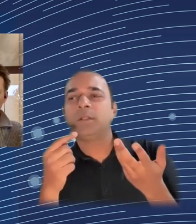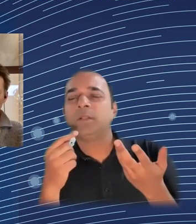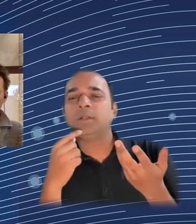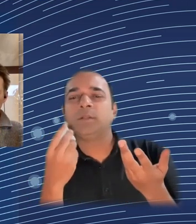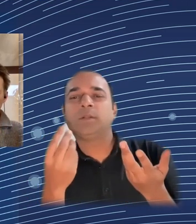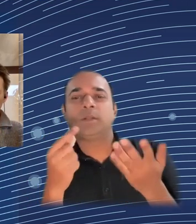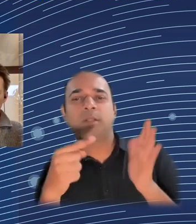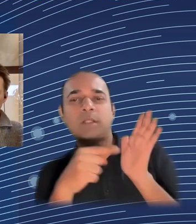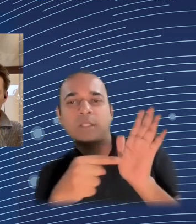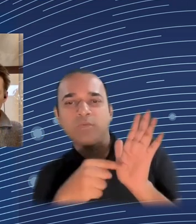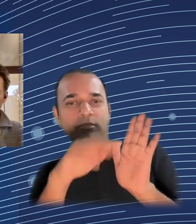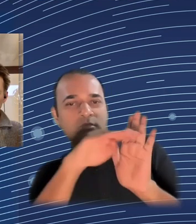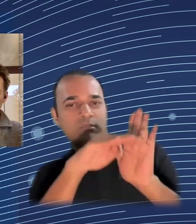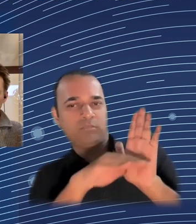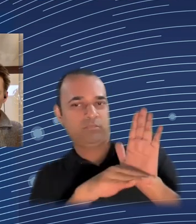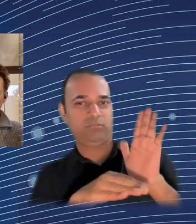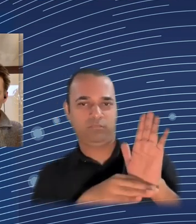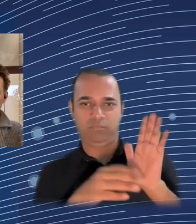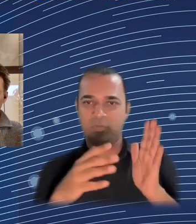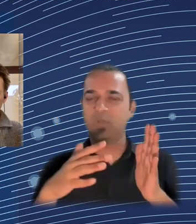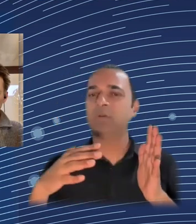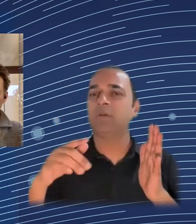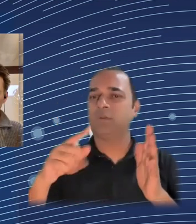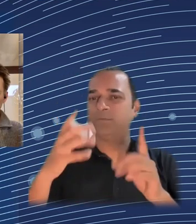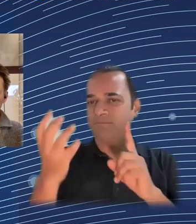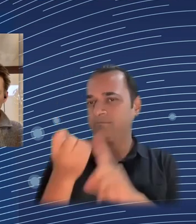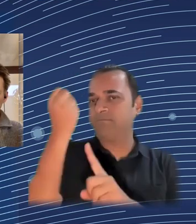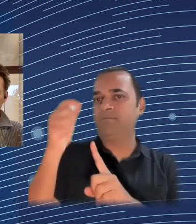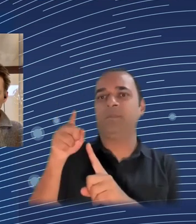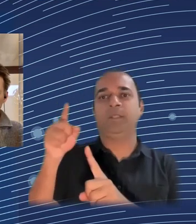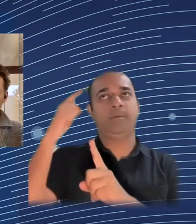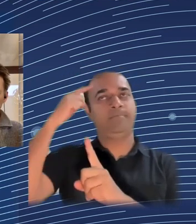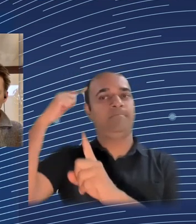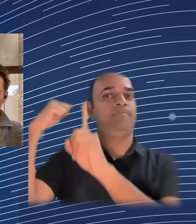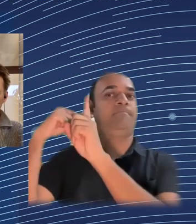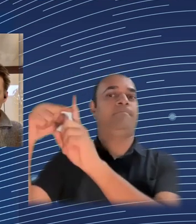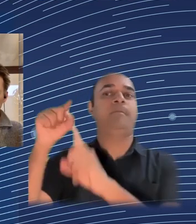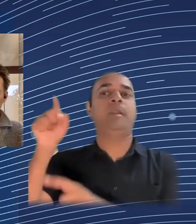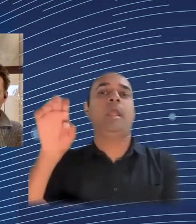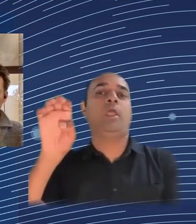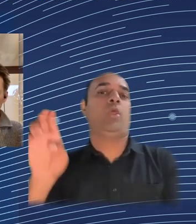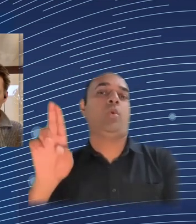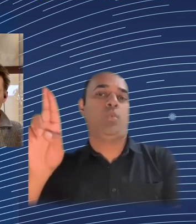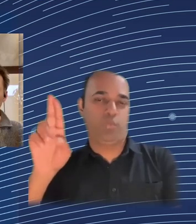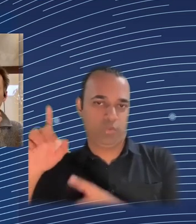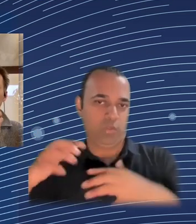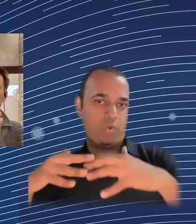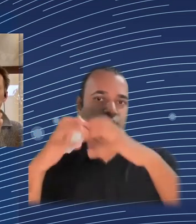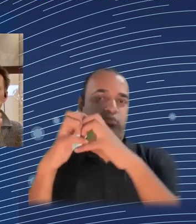wishes to respond, keeping an eye on the time briefly? I don't know. I may start shortly.